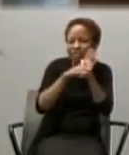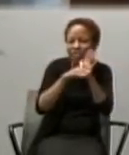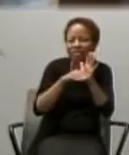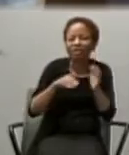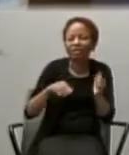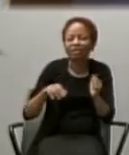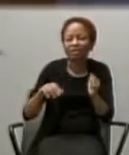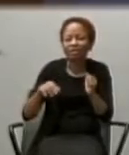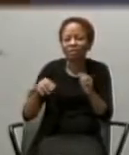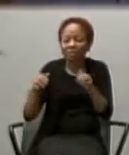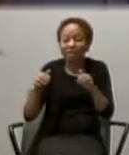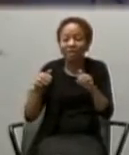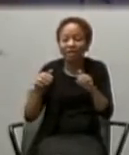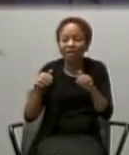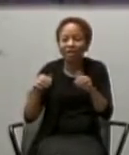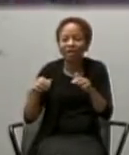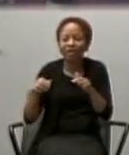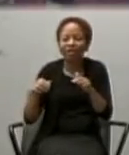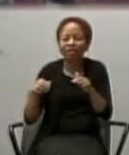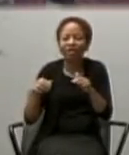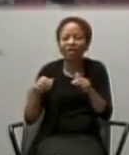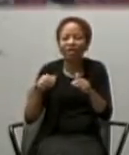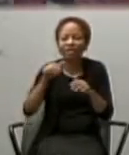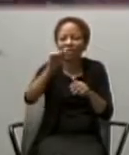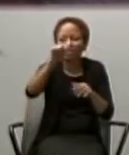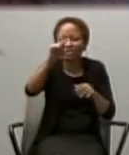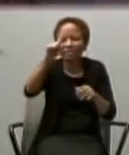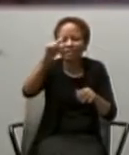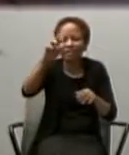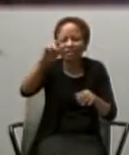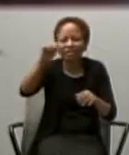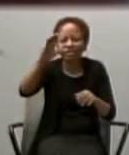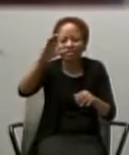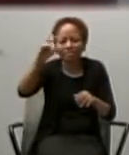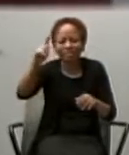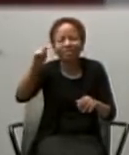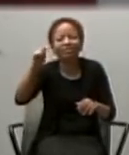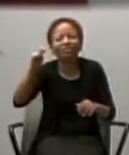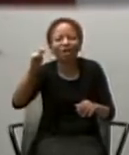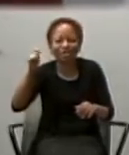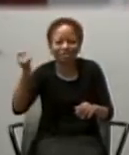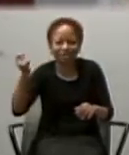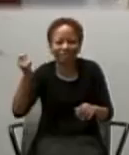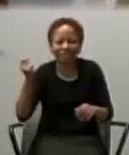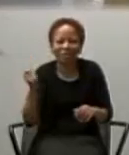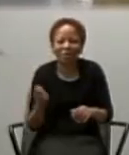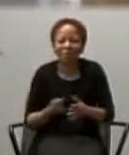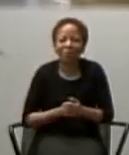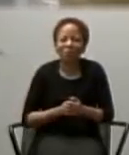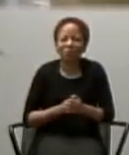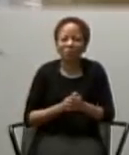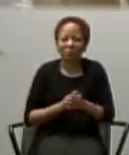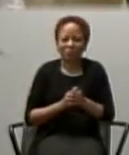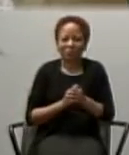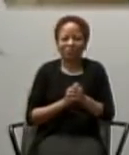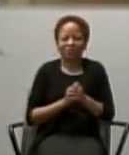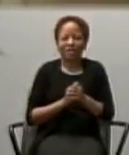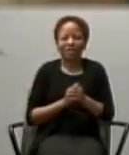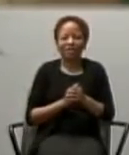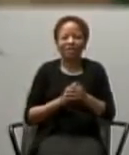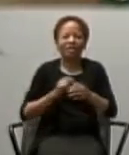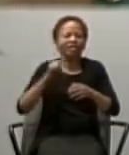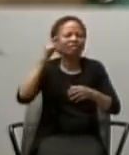And the decision to become a Christian is not based on a lofty idea,